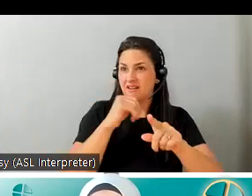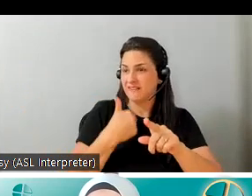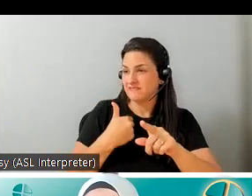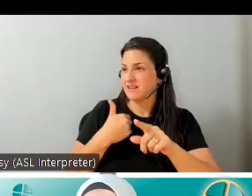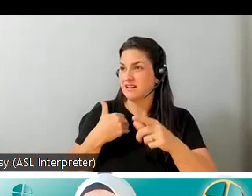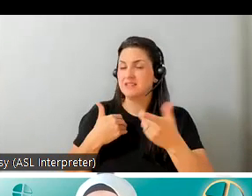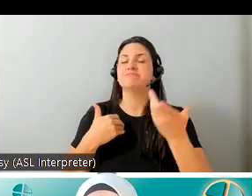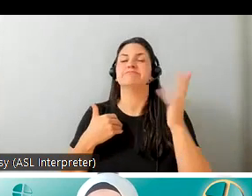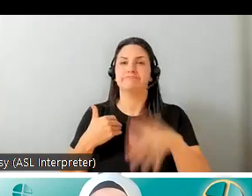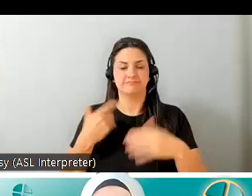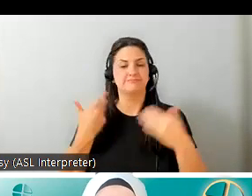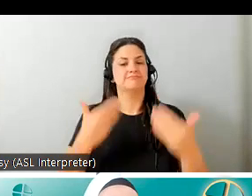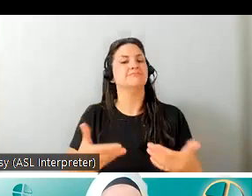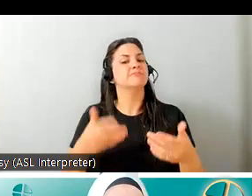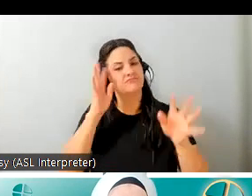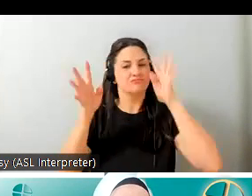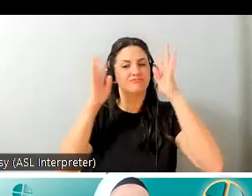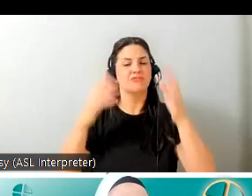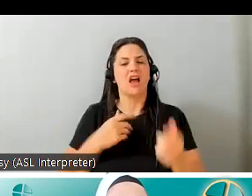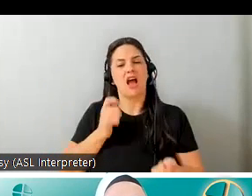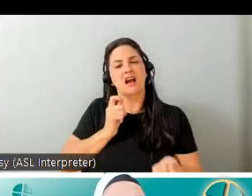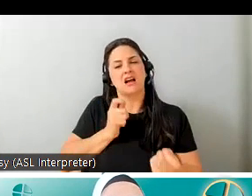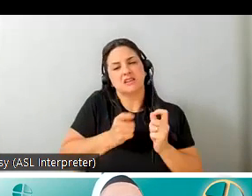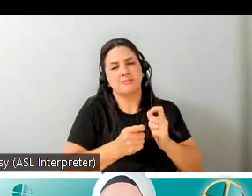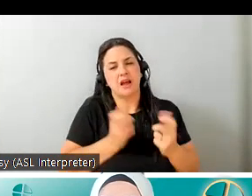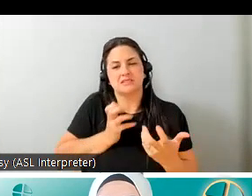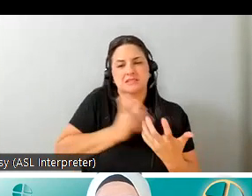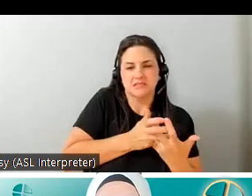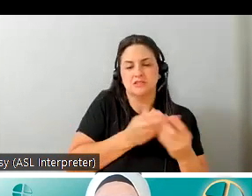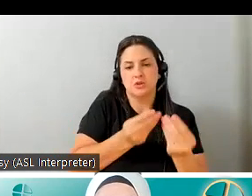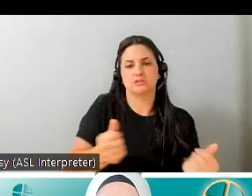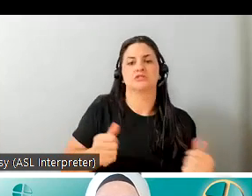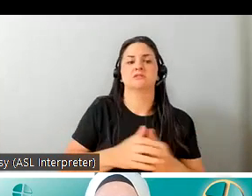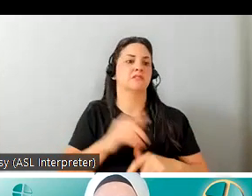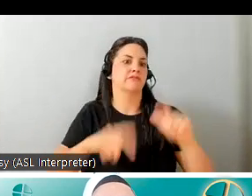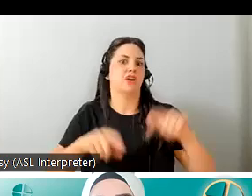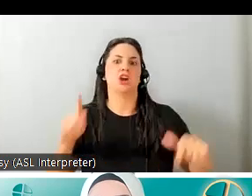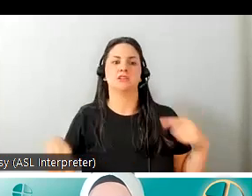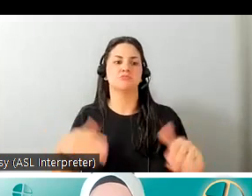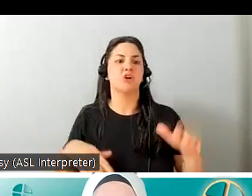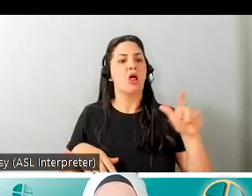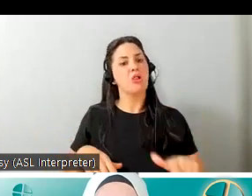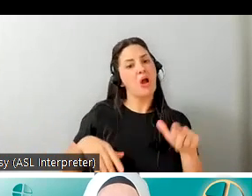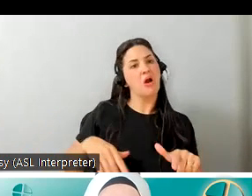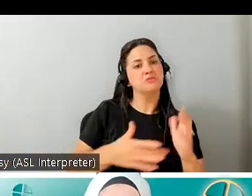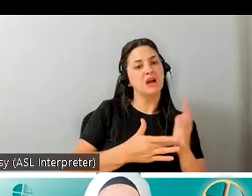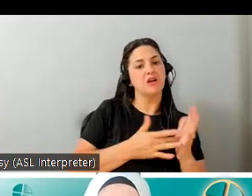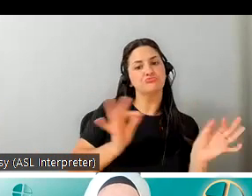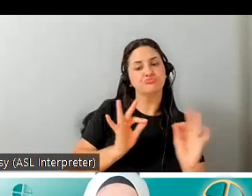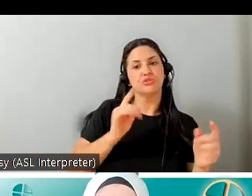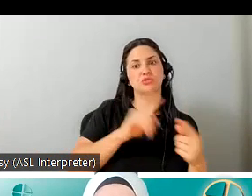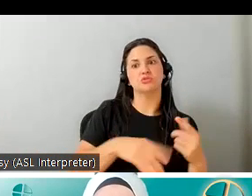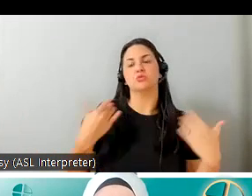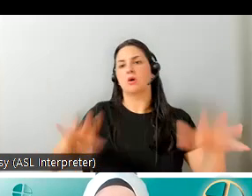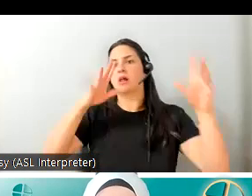make a completely customized solution so the space itself varies from very low uh to high technology as can see